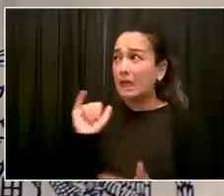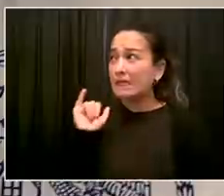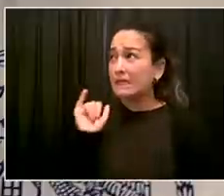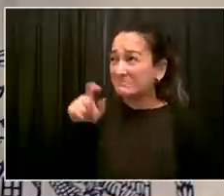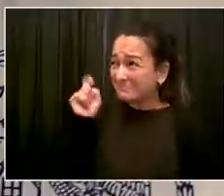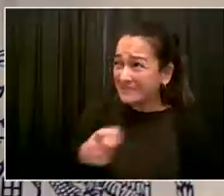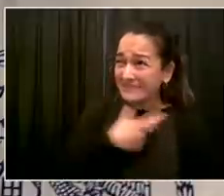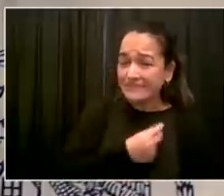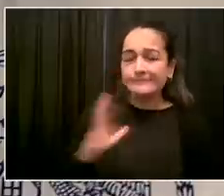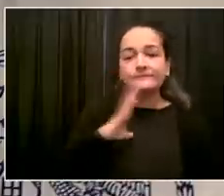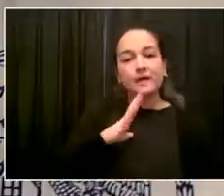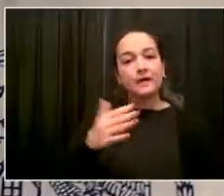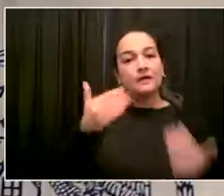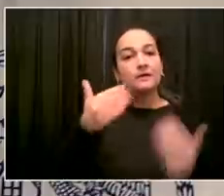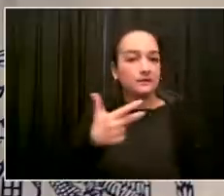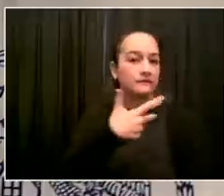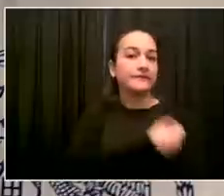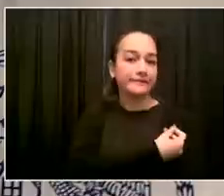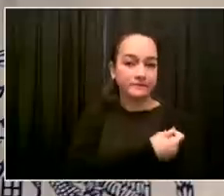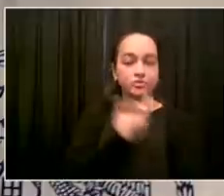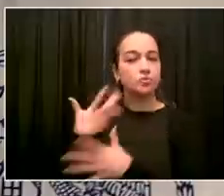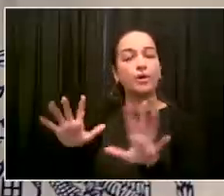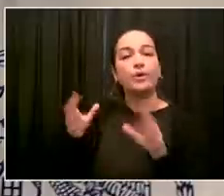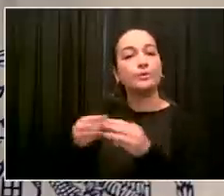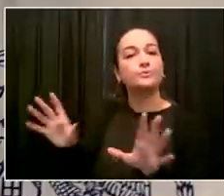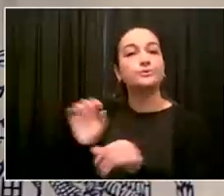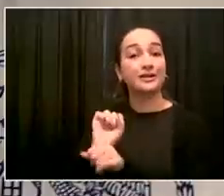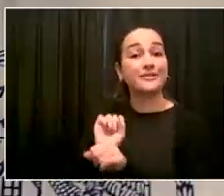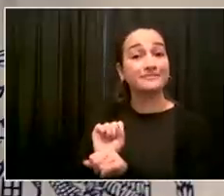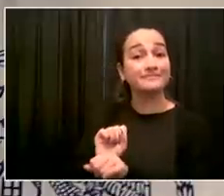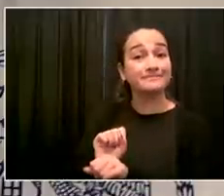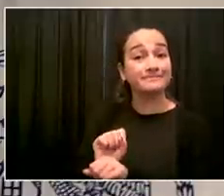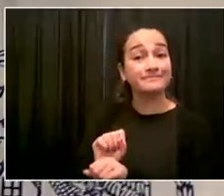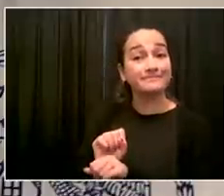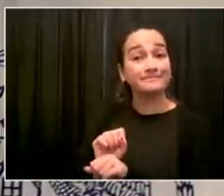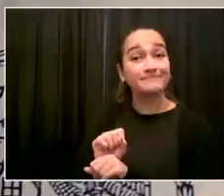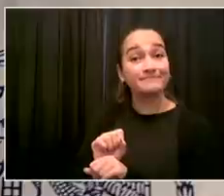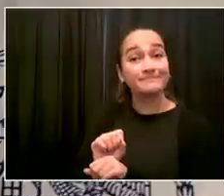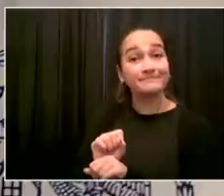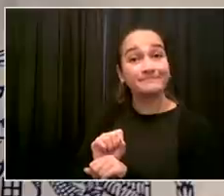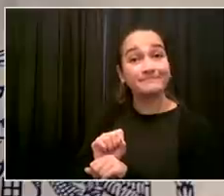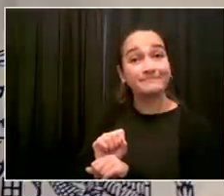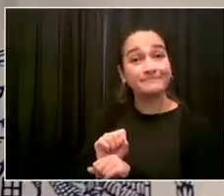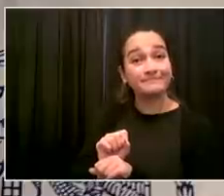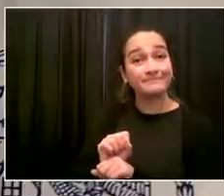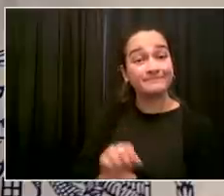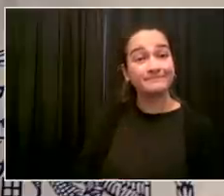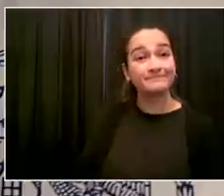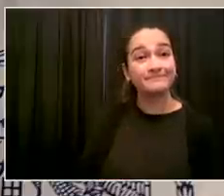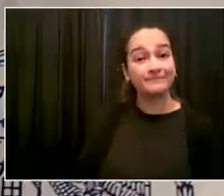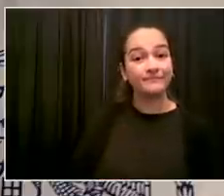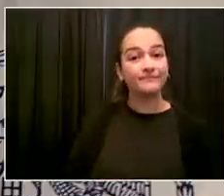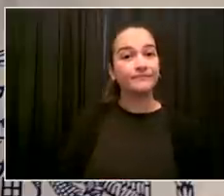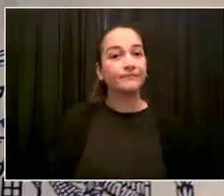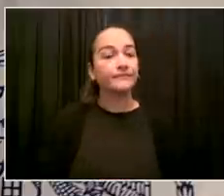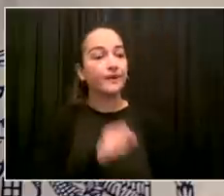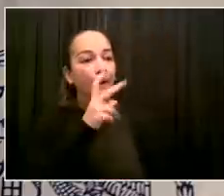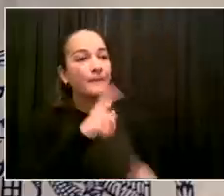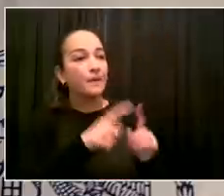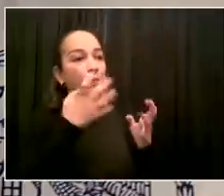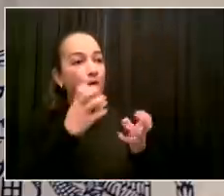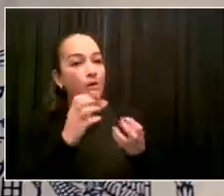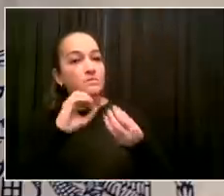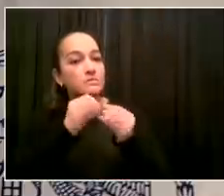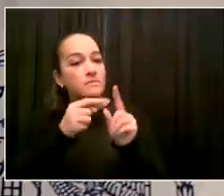resolved, I think so. So, Erin, I'm modifying the question-friendly amendment, because I don't think we can say, here's the exact number at this hour, because